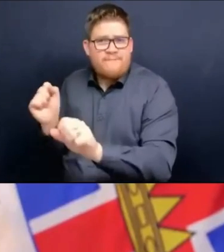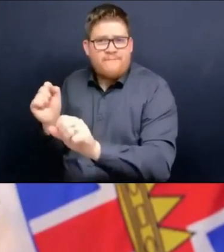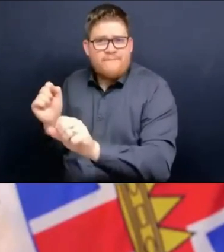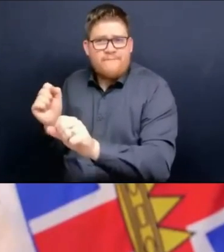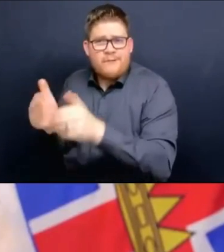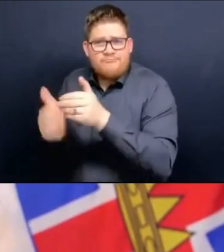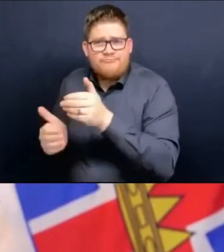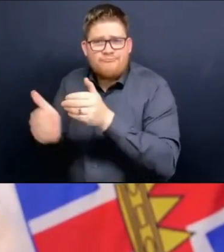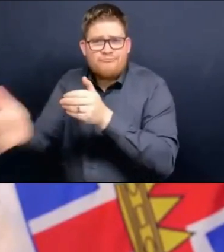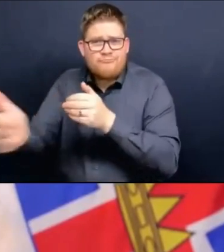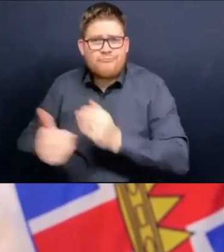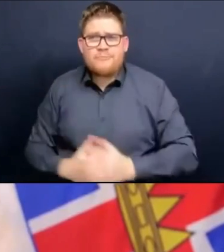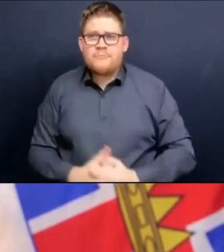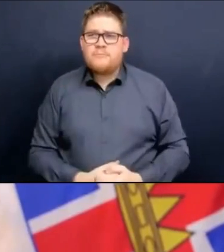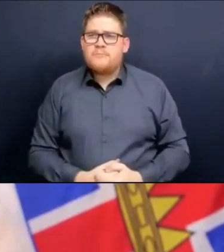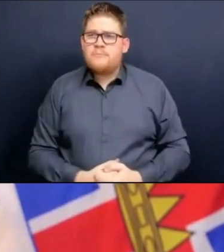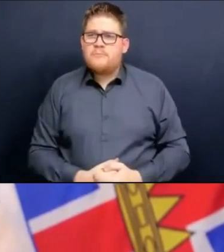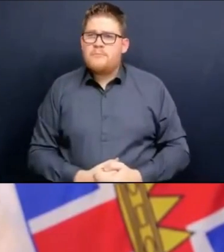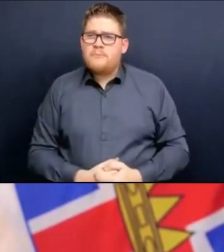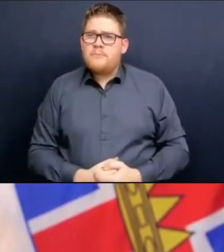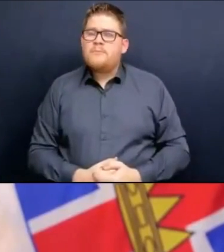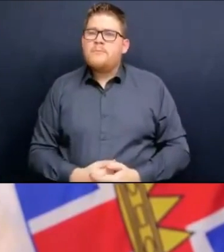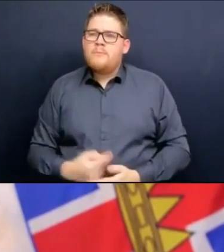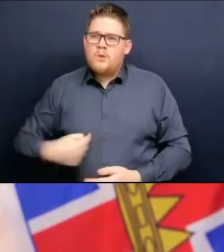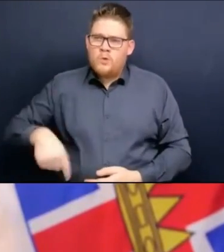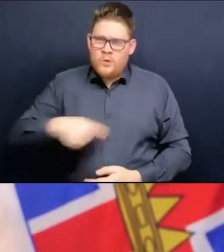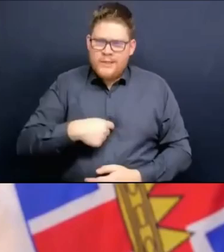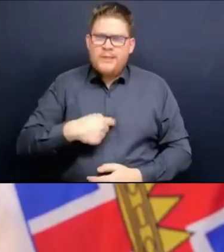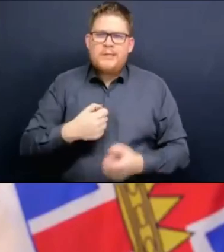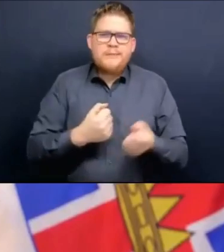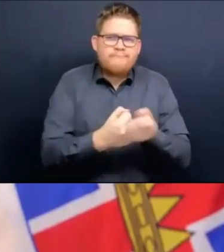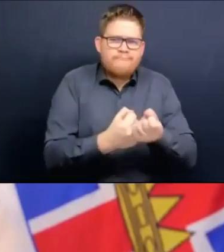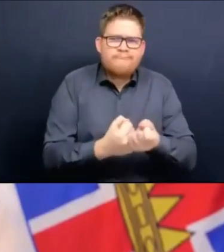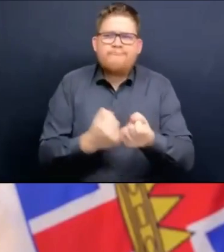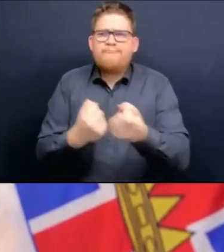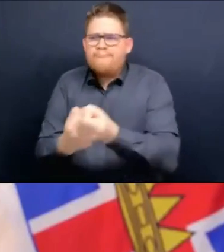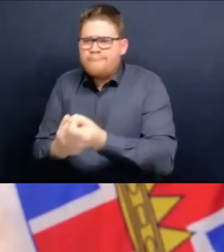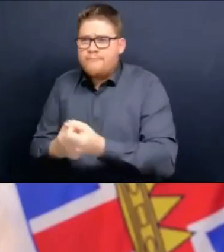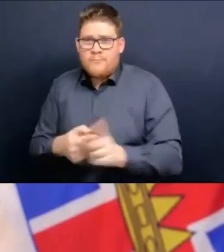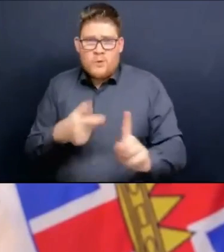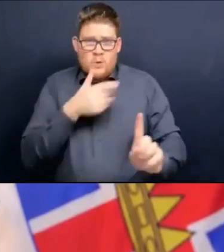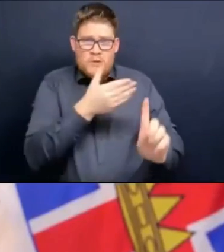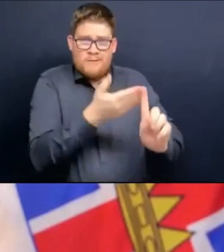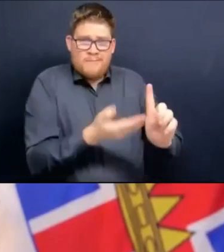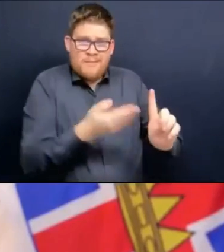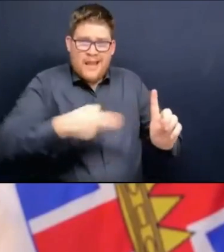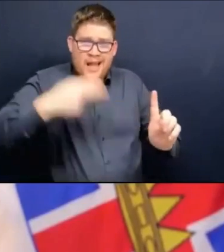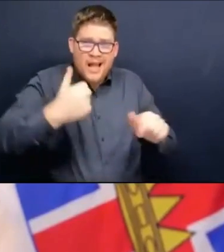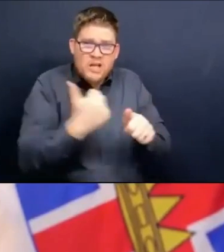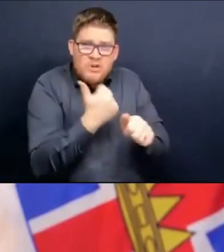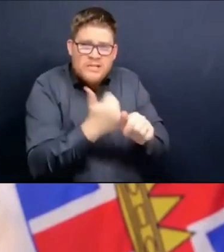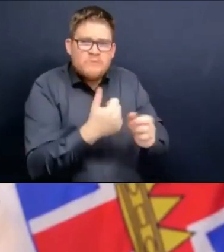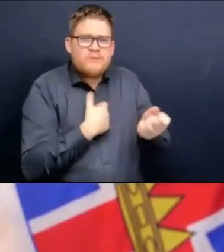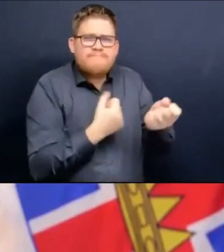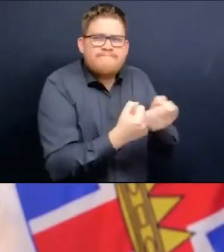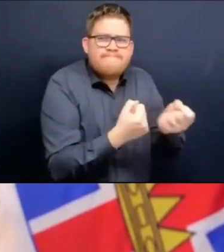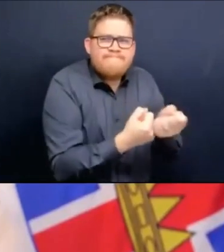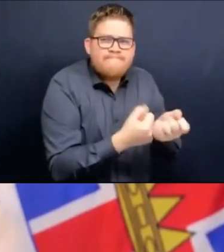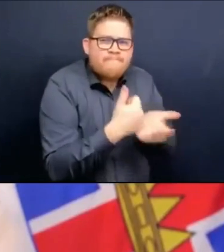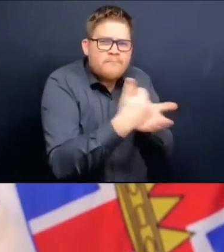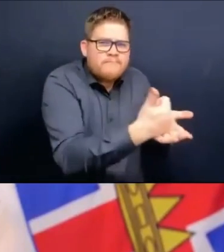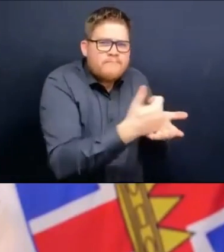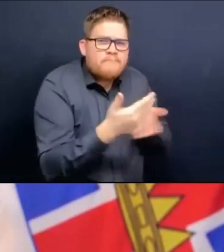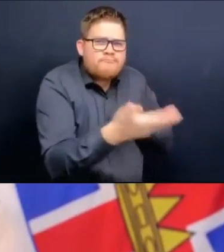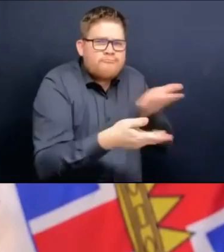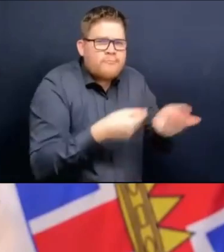will do to support people who are more at risk of severe illness. And our hope and expectation is we won't have to have